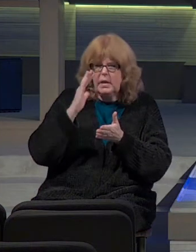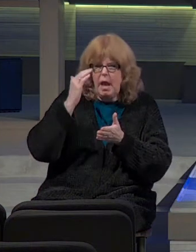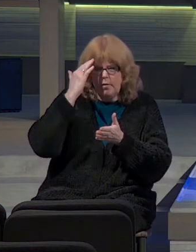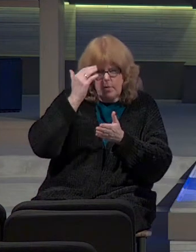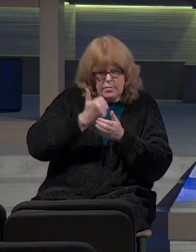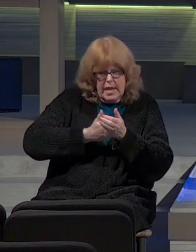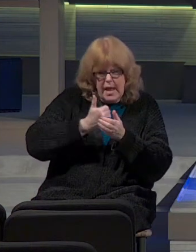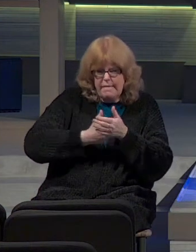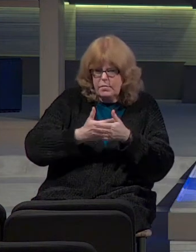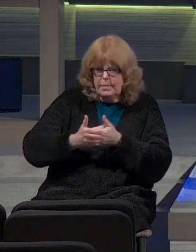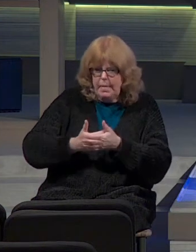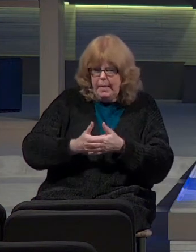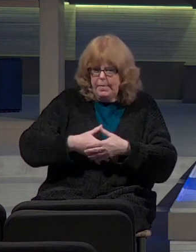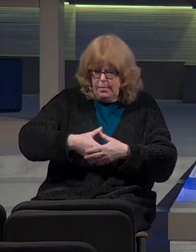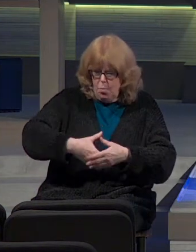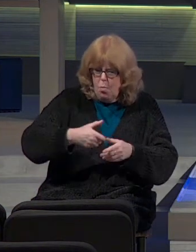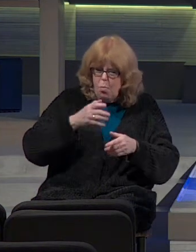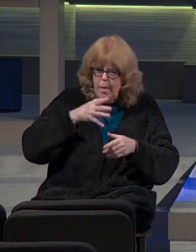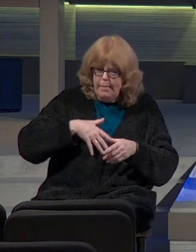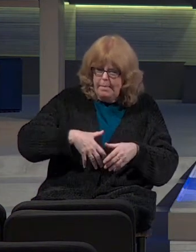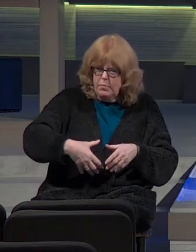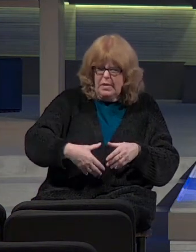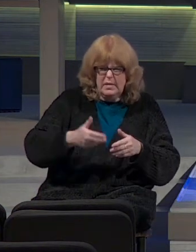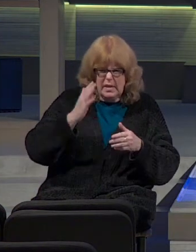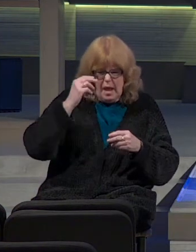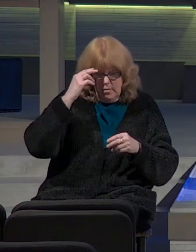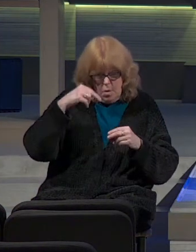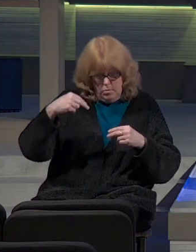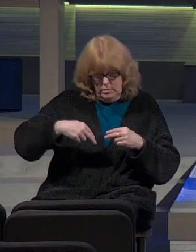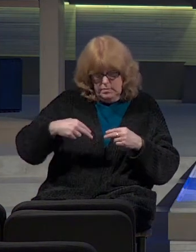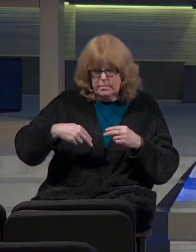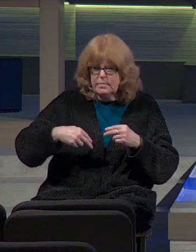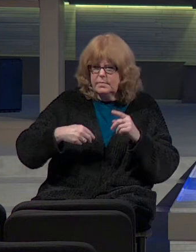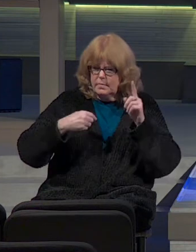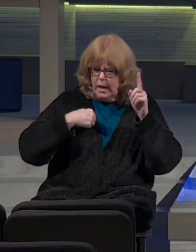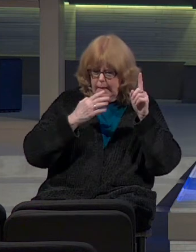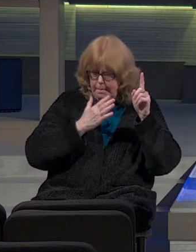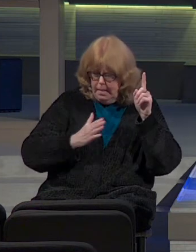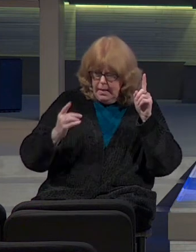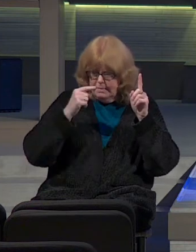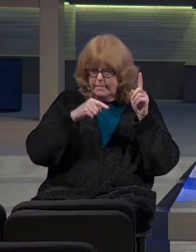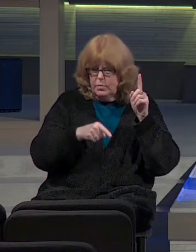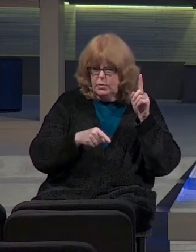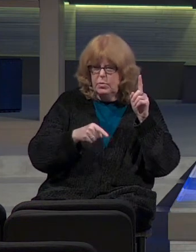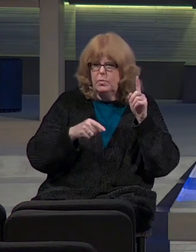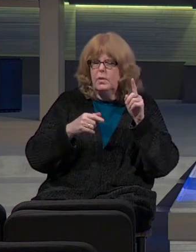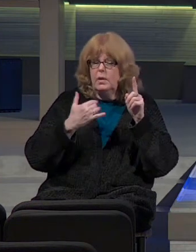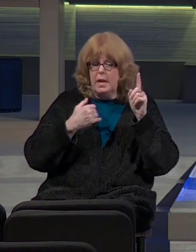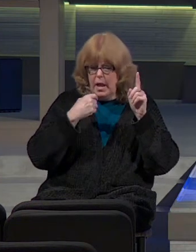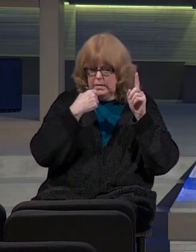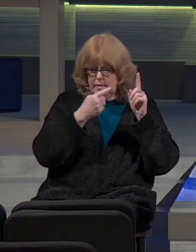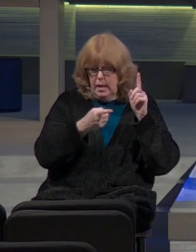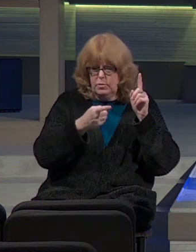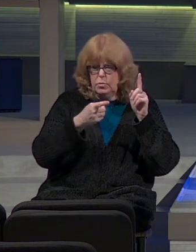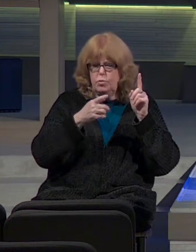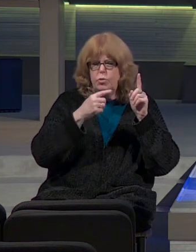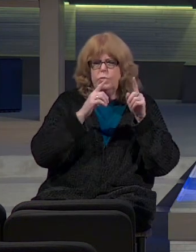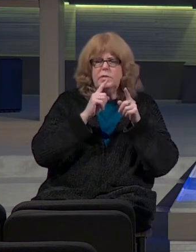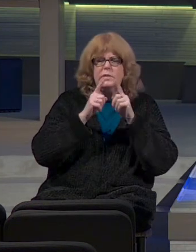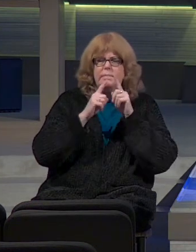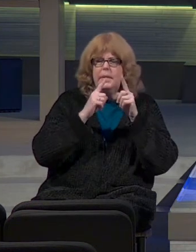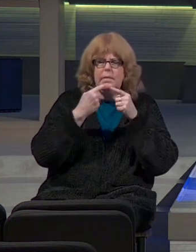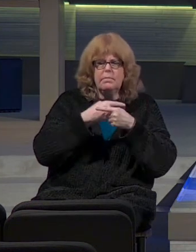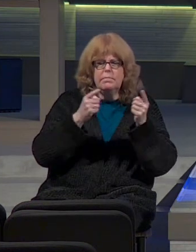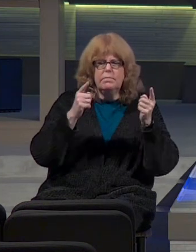Jeremiah's purpose is made very clear right here. I am sending you to speak to the nations. Jeremiah